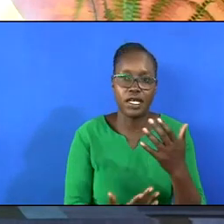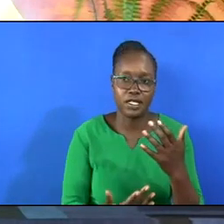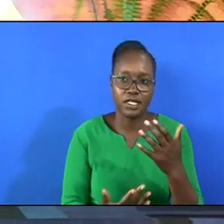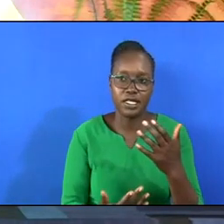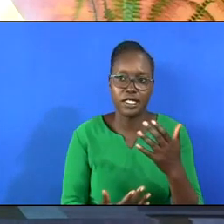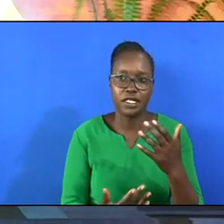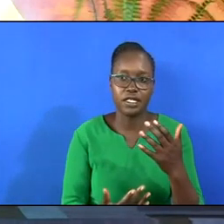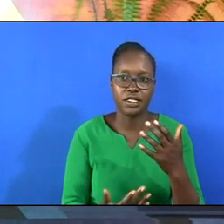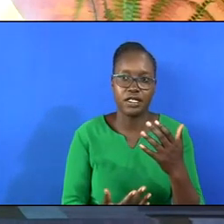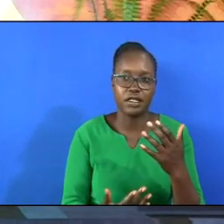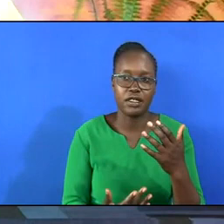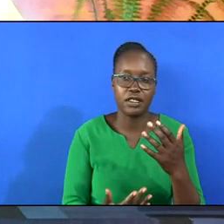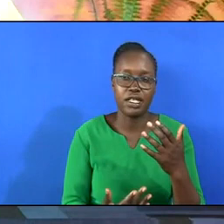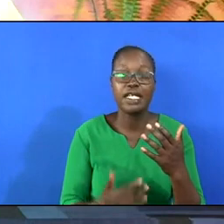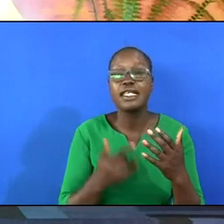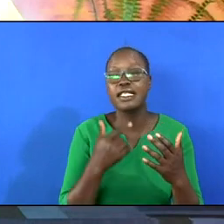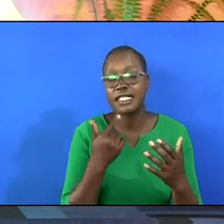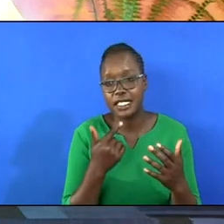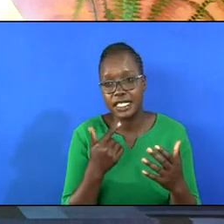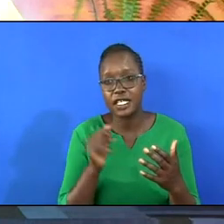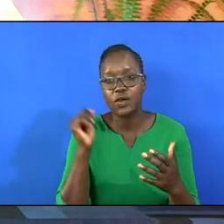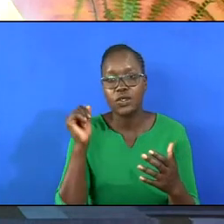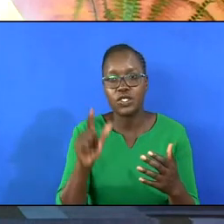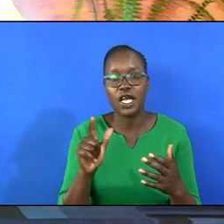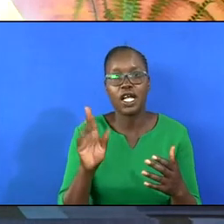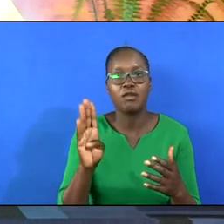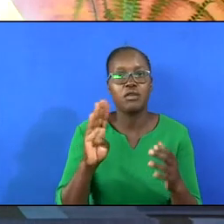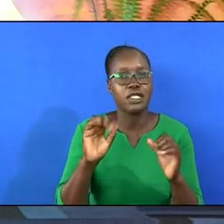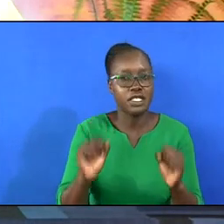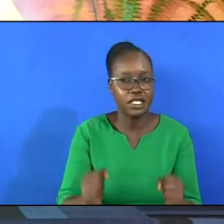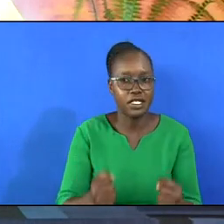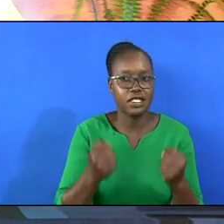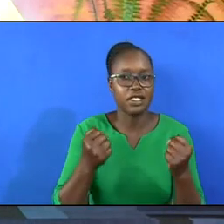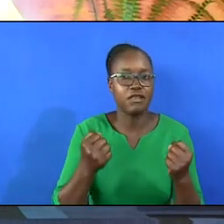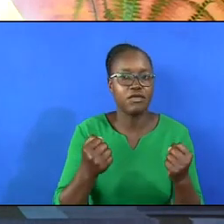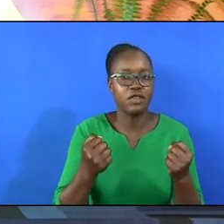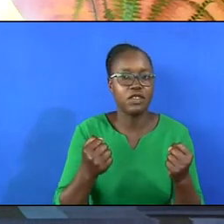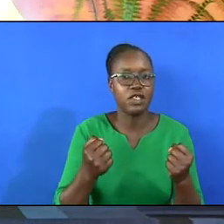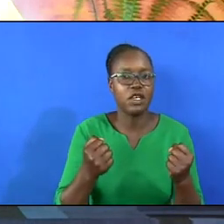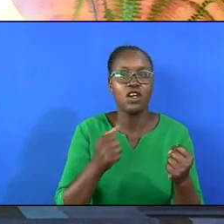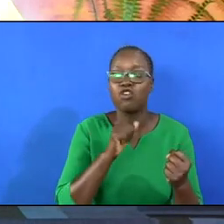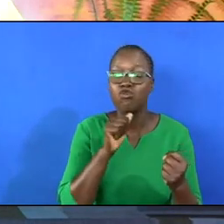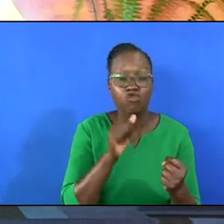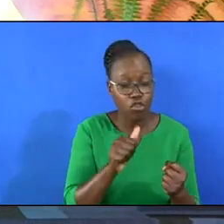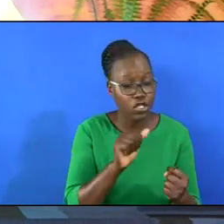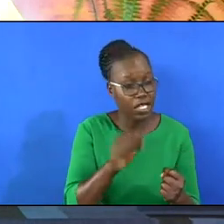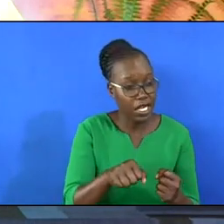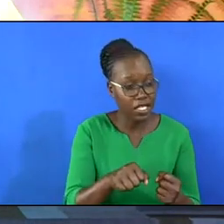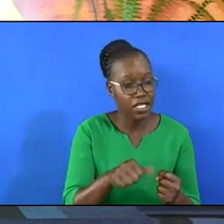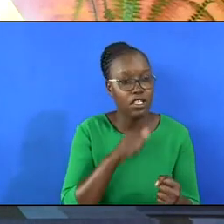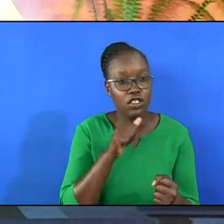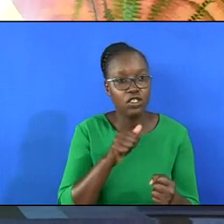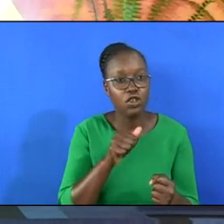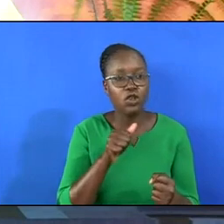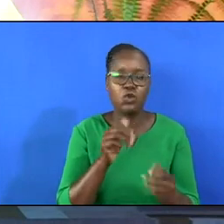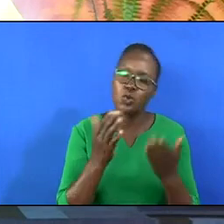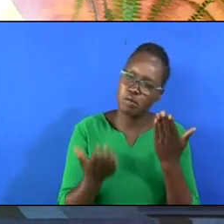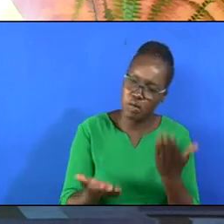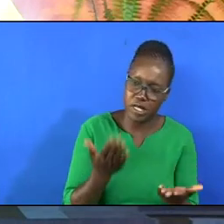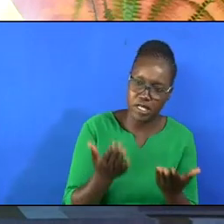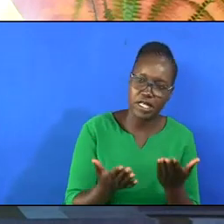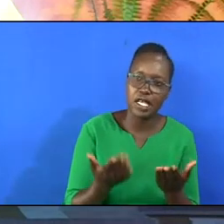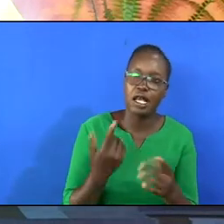the blood. he says we shall. Not we can. Not we might.